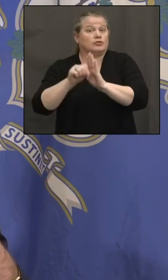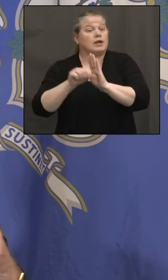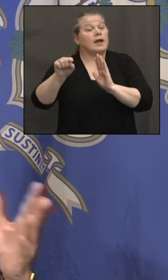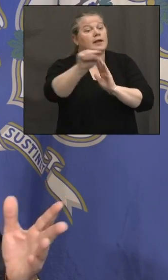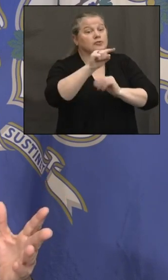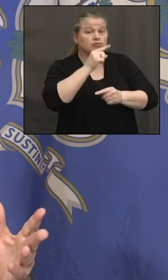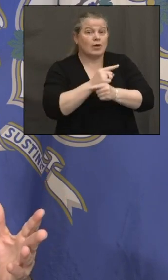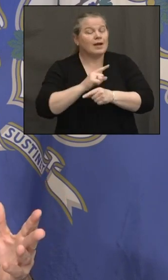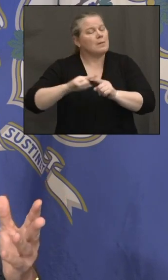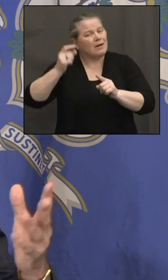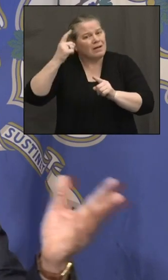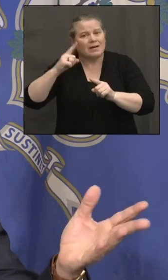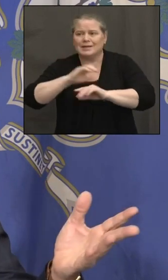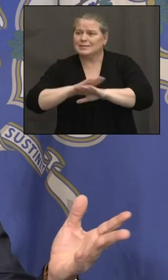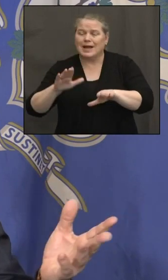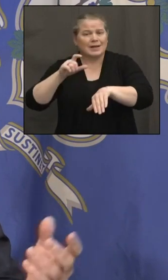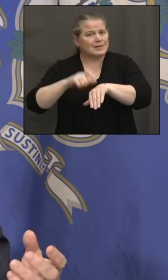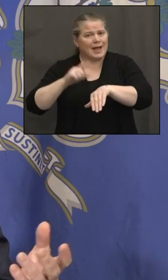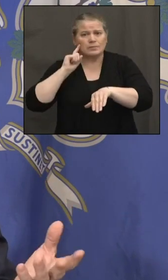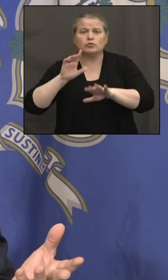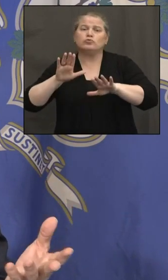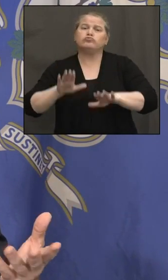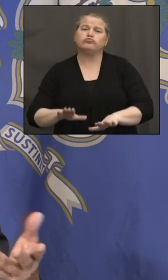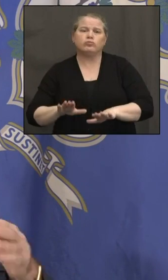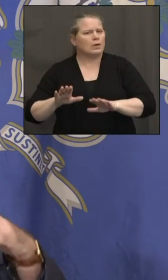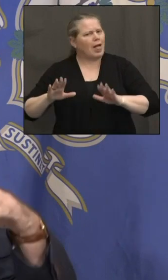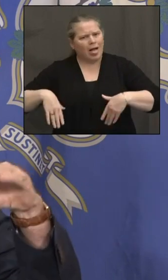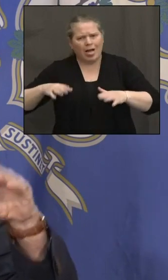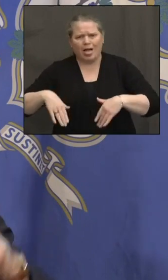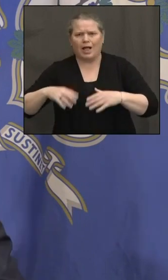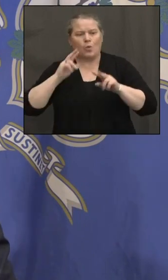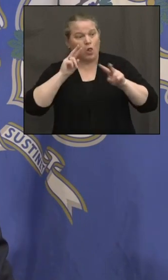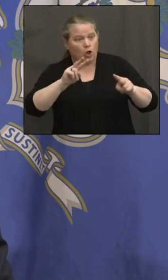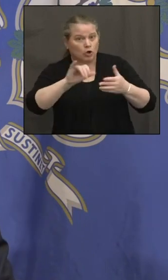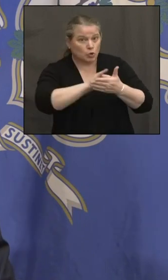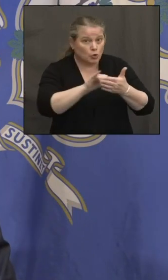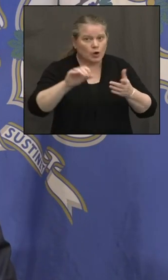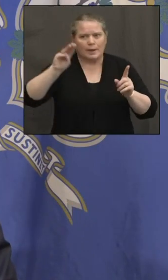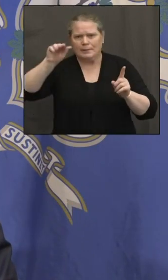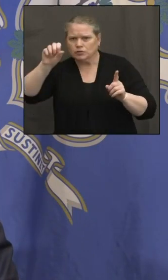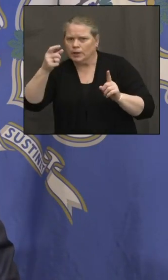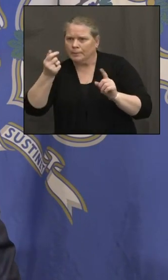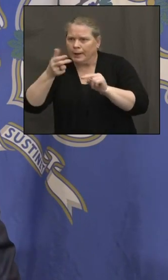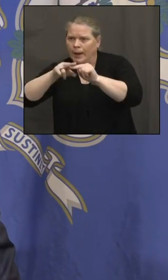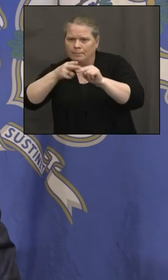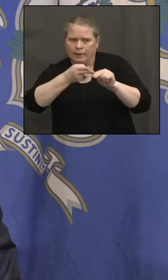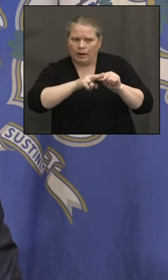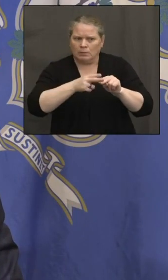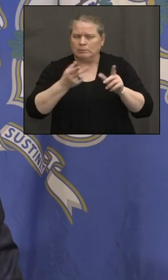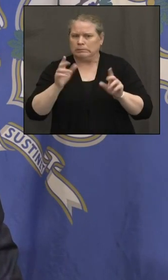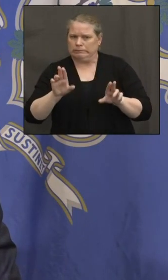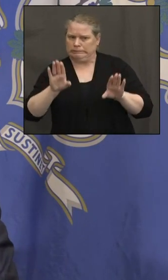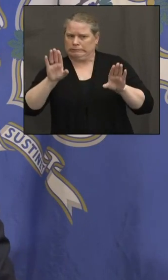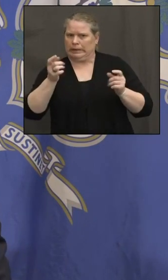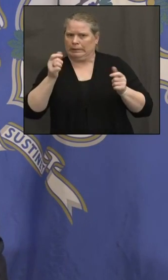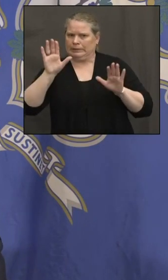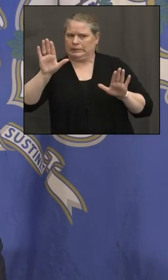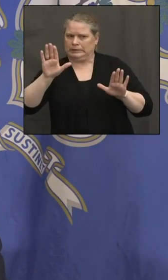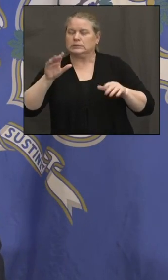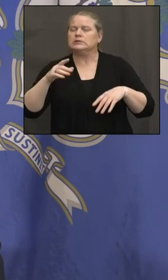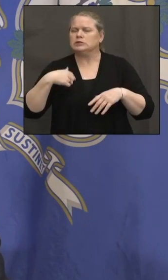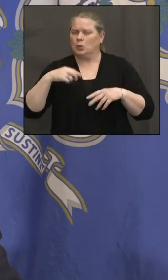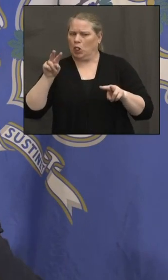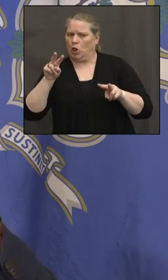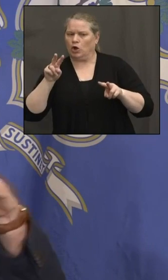for us to relax. We're looking at New York. We're looking at a Massachusetts. Things have ticked up a little bit there, but as I've said before, I'm a little